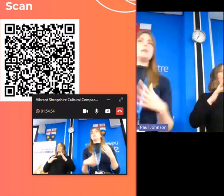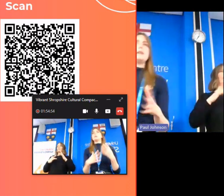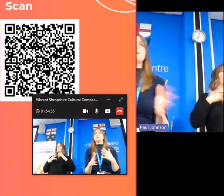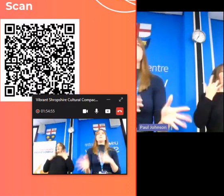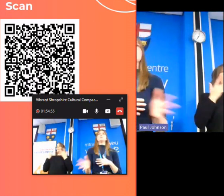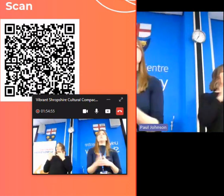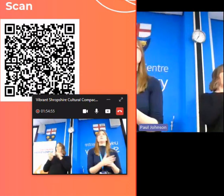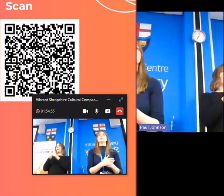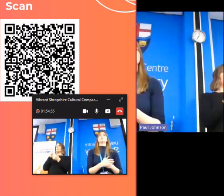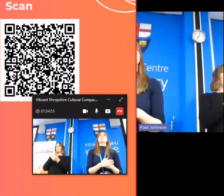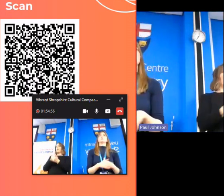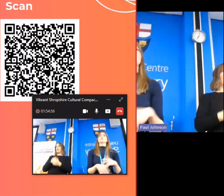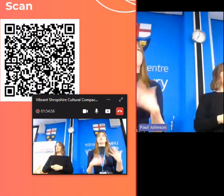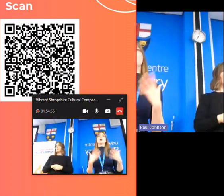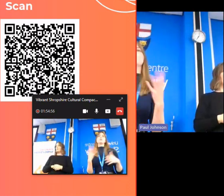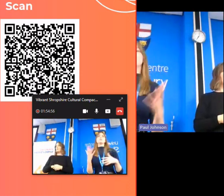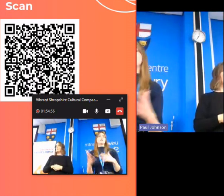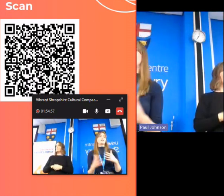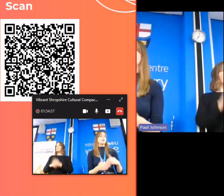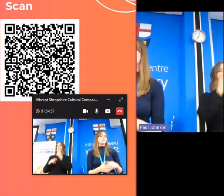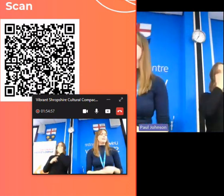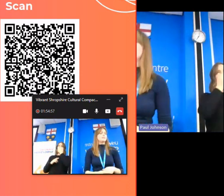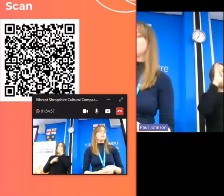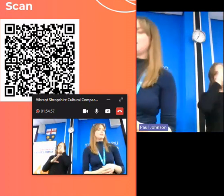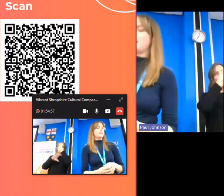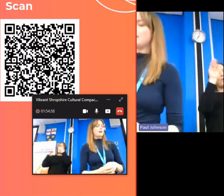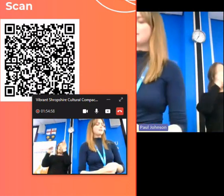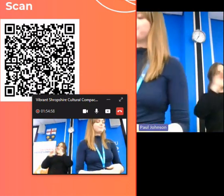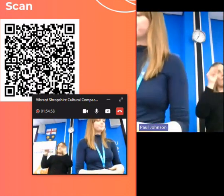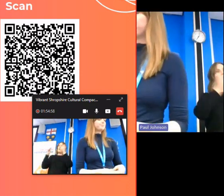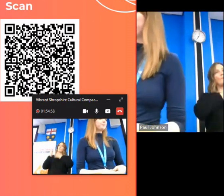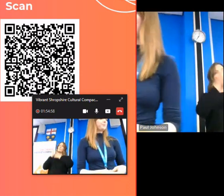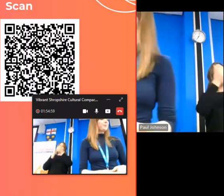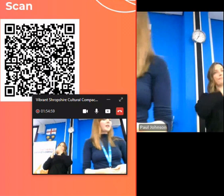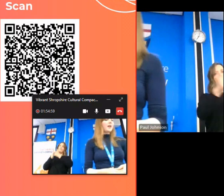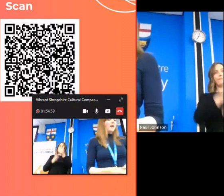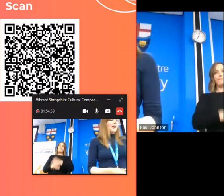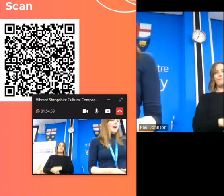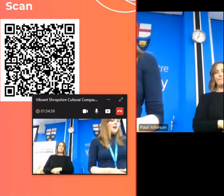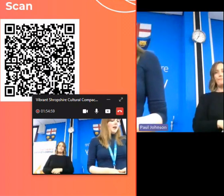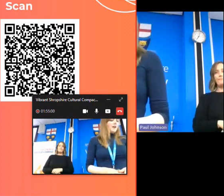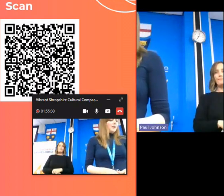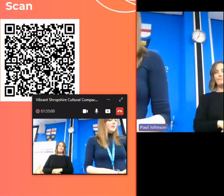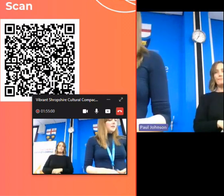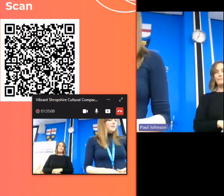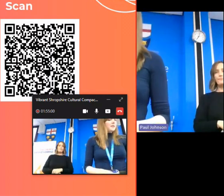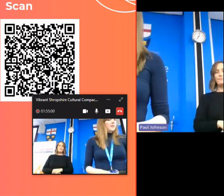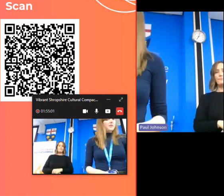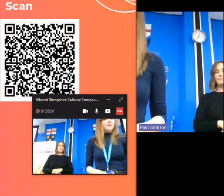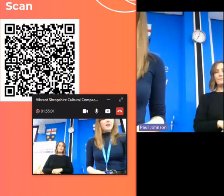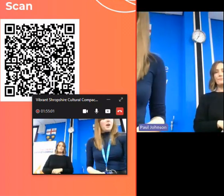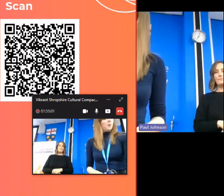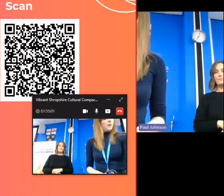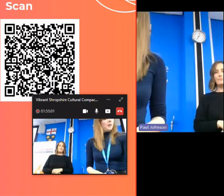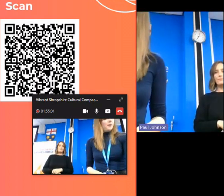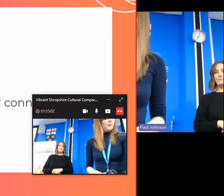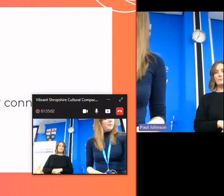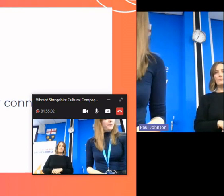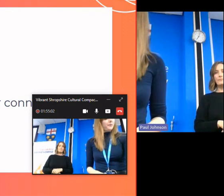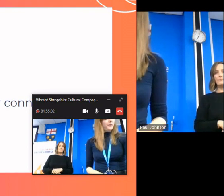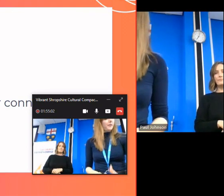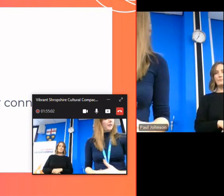newsletters so we can keep you informed with all our regular updates and things like that so